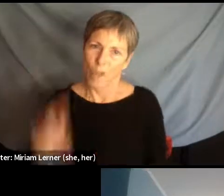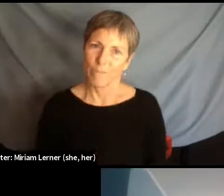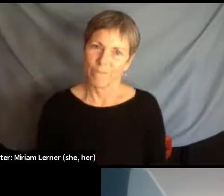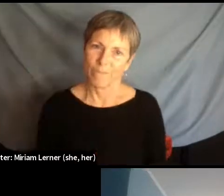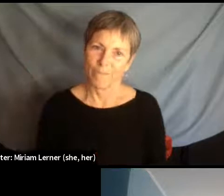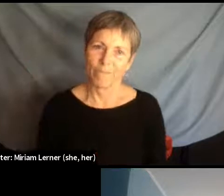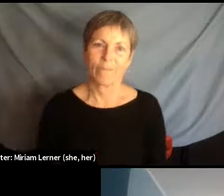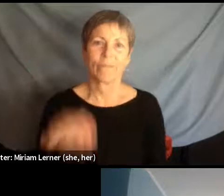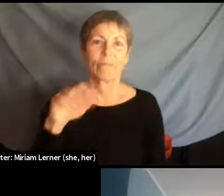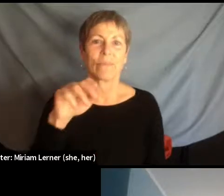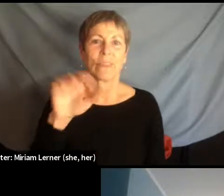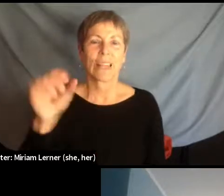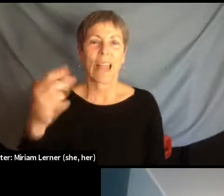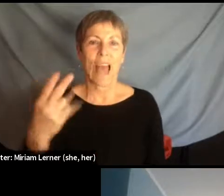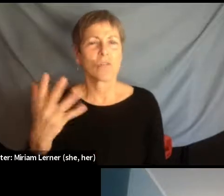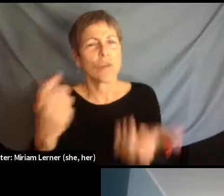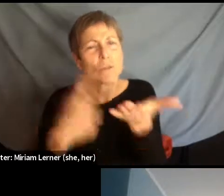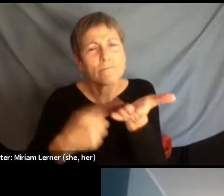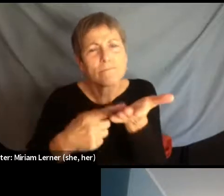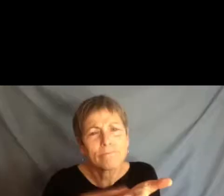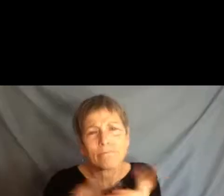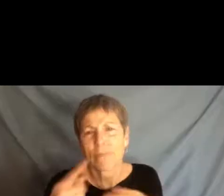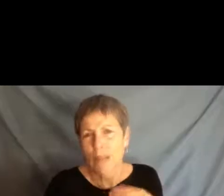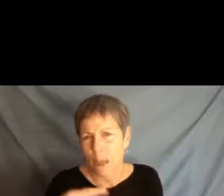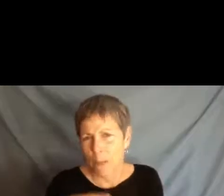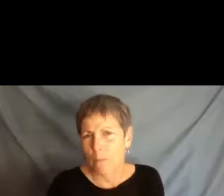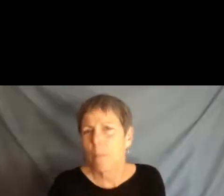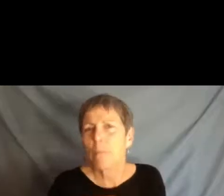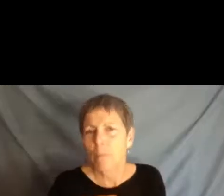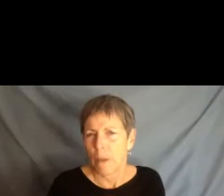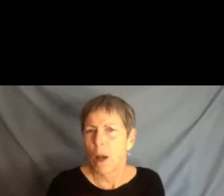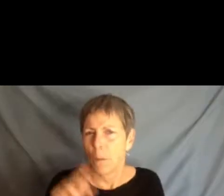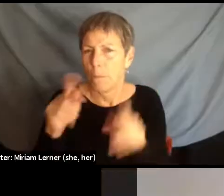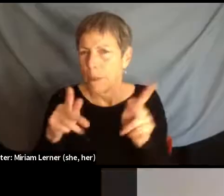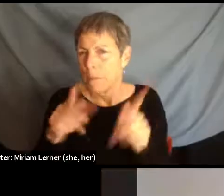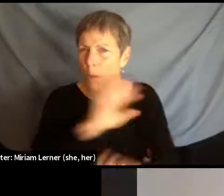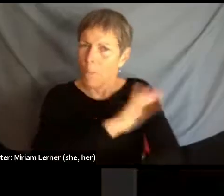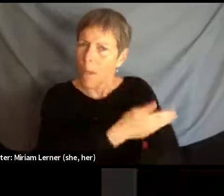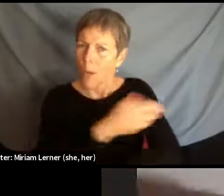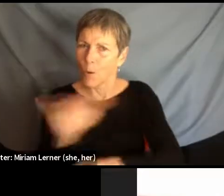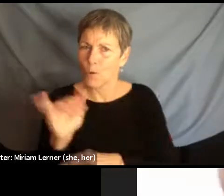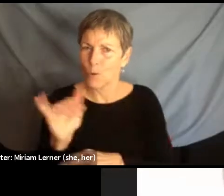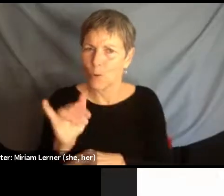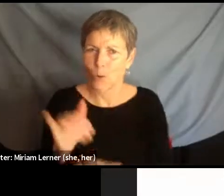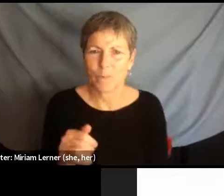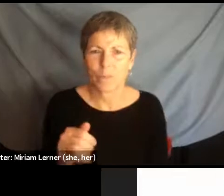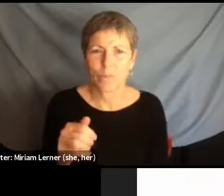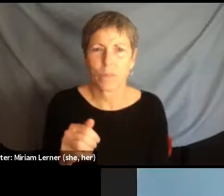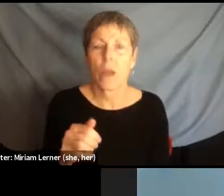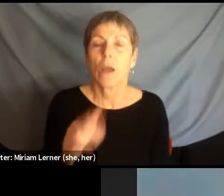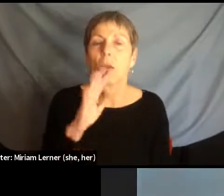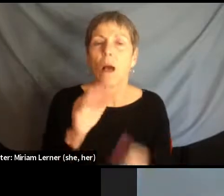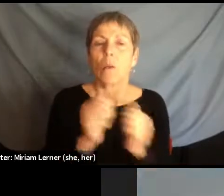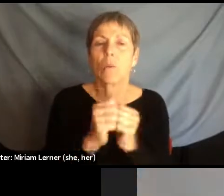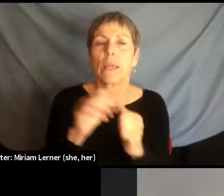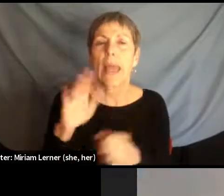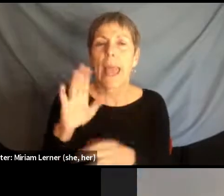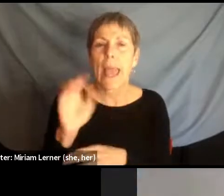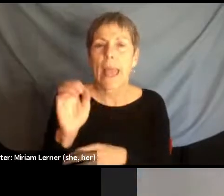With Abe, let me talk, let me ask you some questions, Abe. We're going to get to Tigray in a little bit. But first, want to ask Abe,